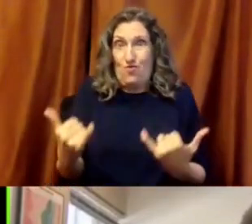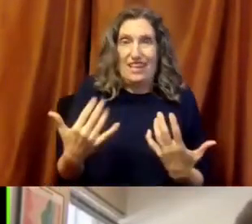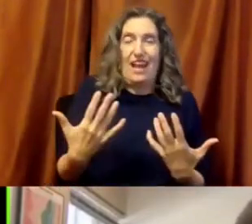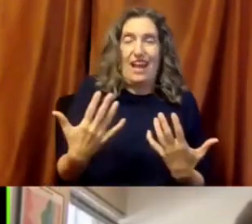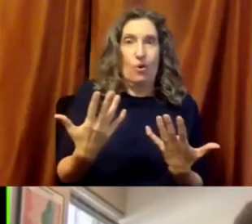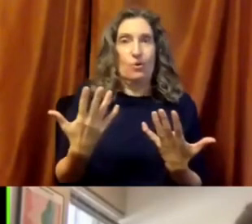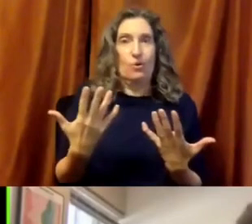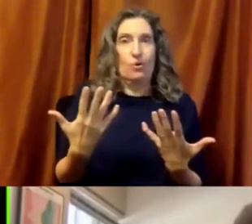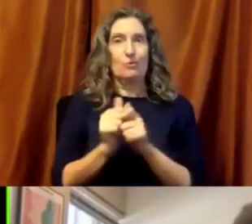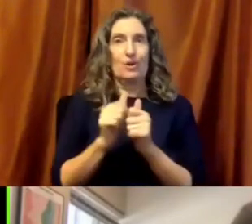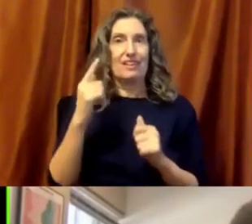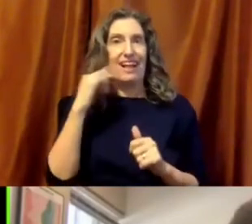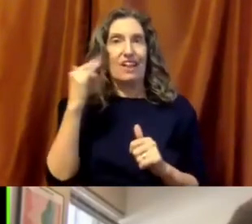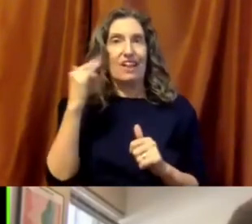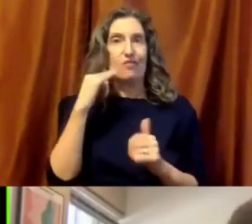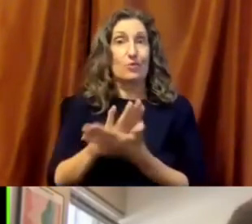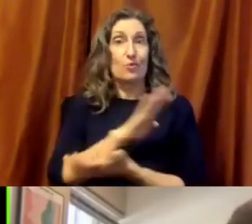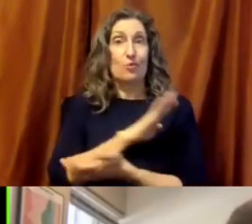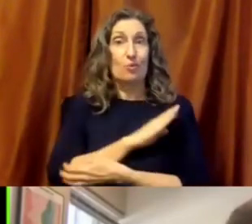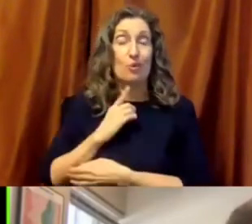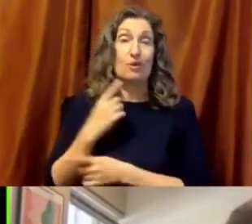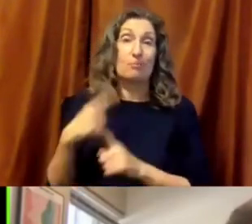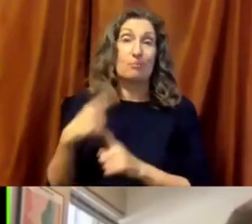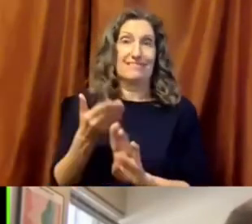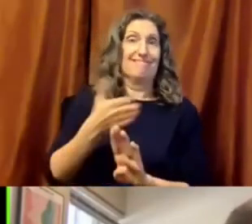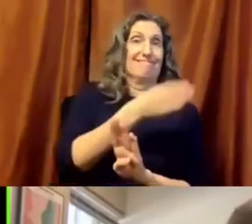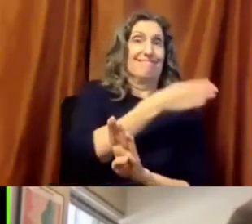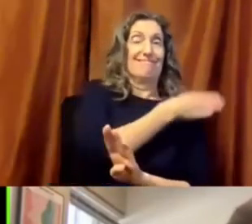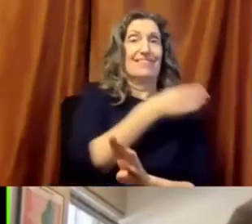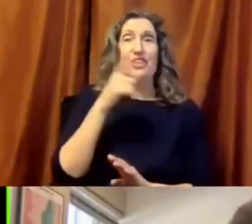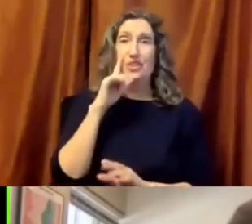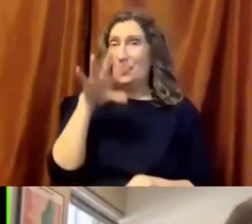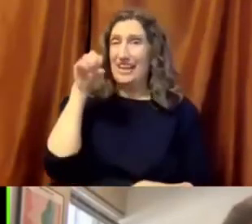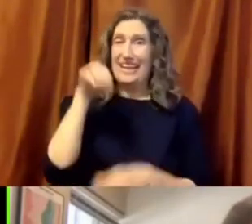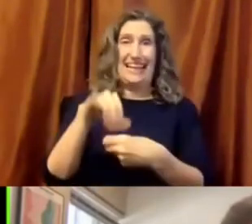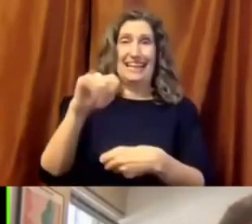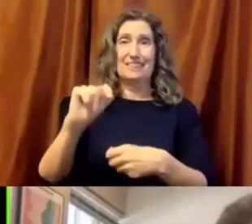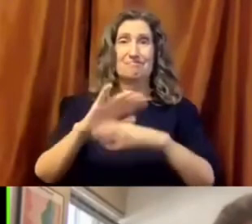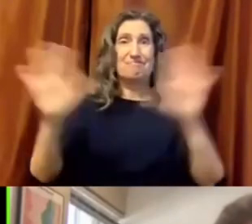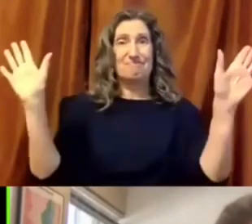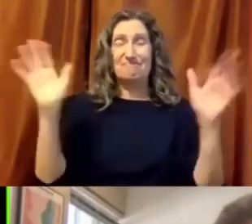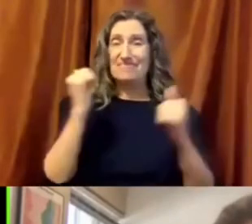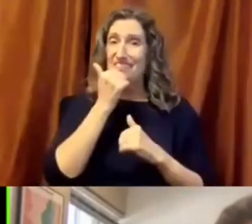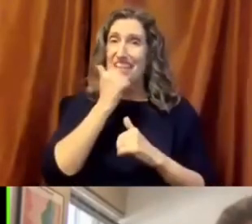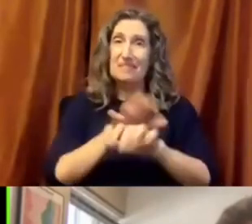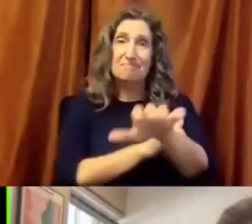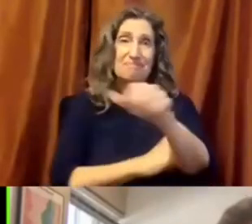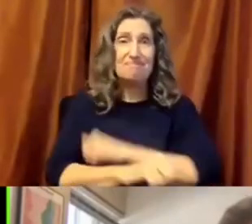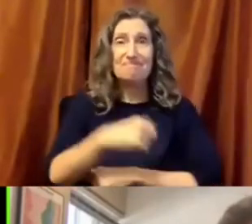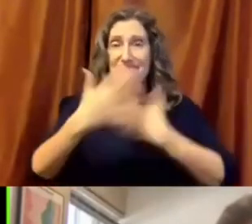the transition and your leadership right now with the California School Board, you're in the trenches,